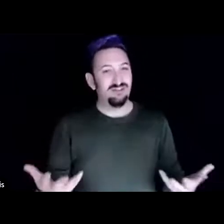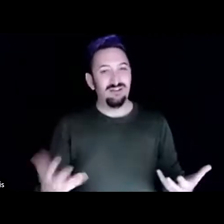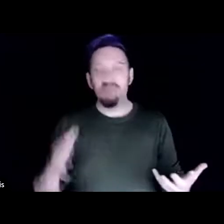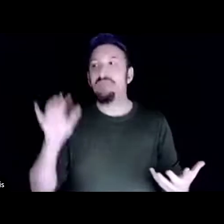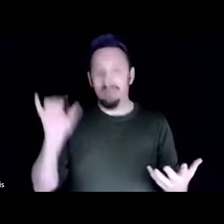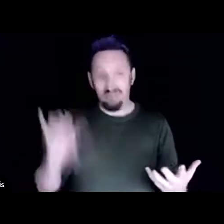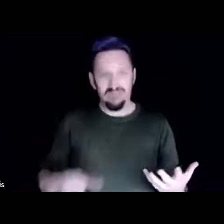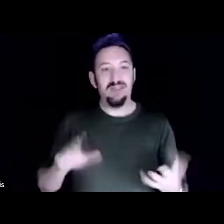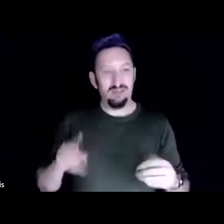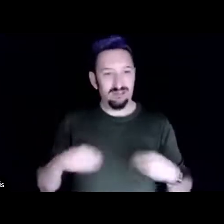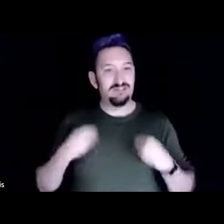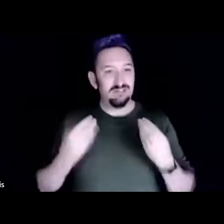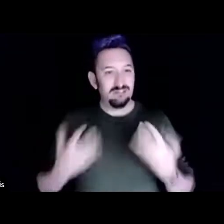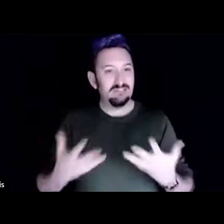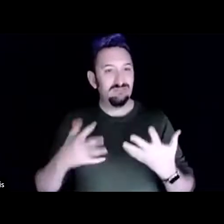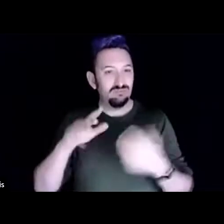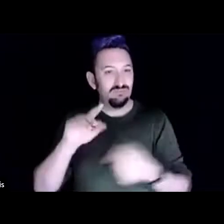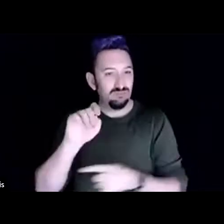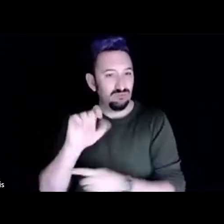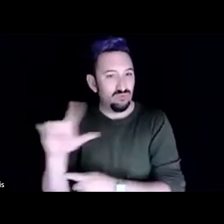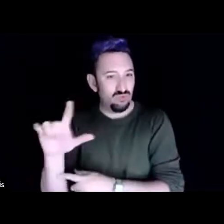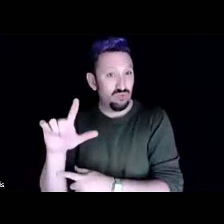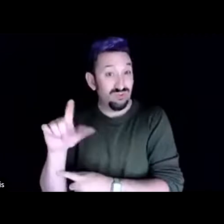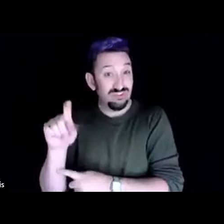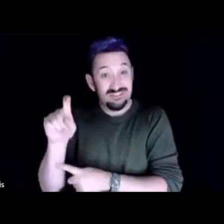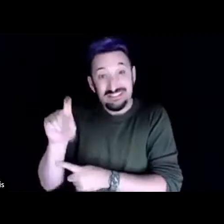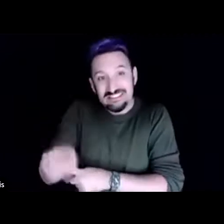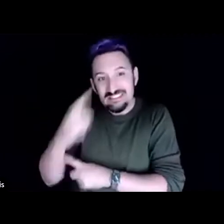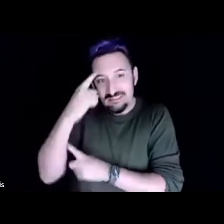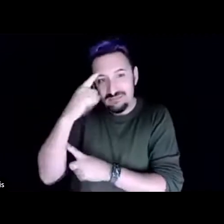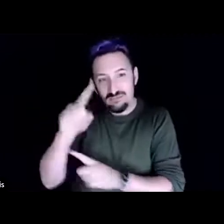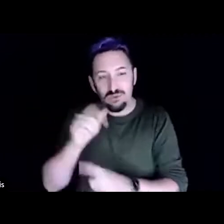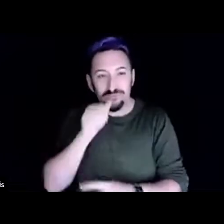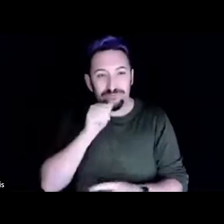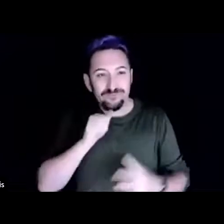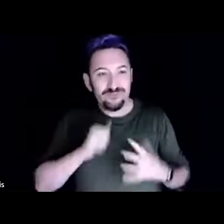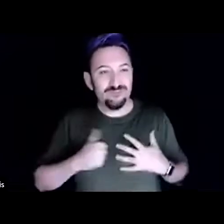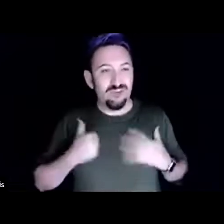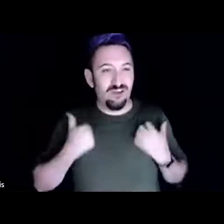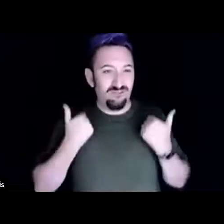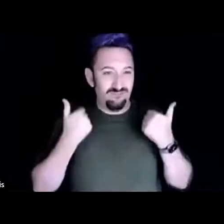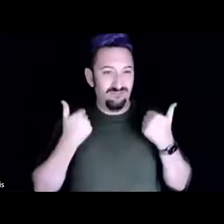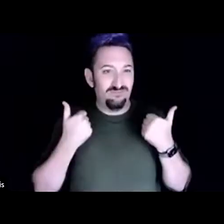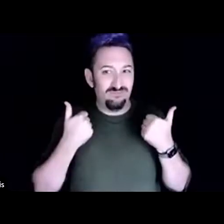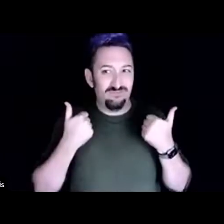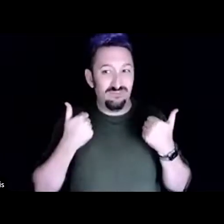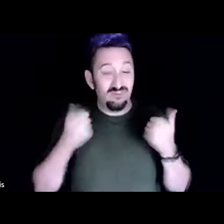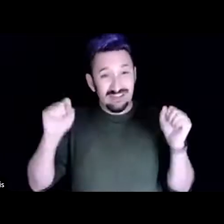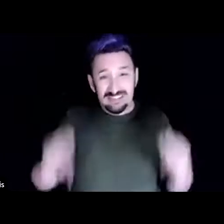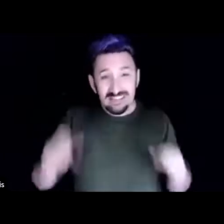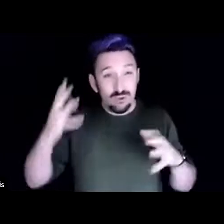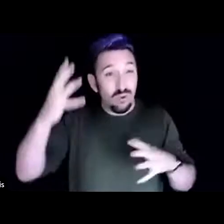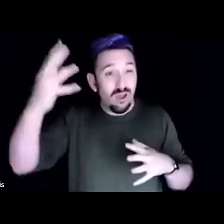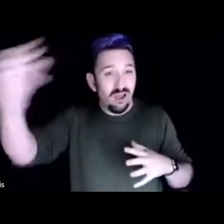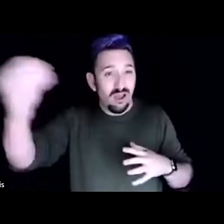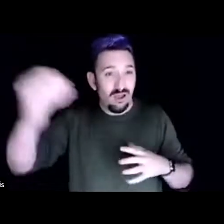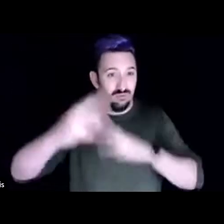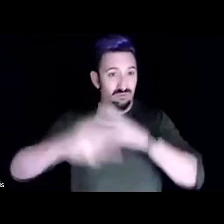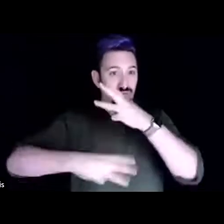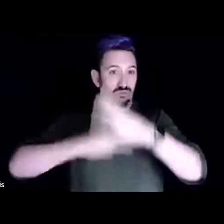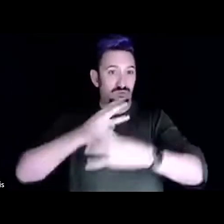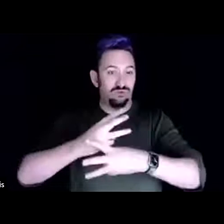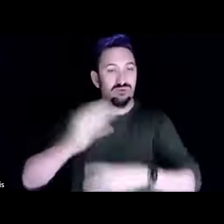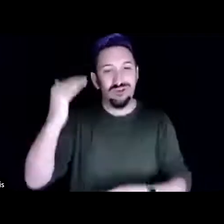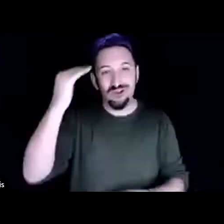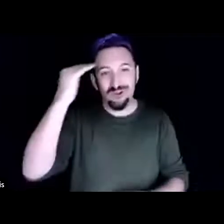need to survive right that they can go out into the world and know that life